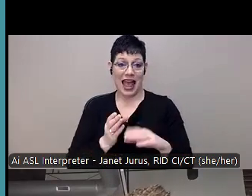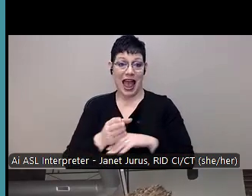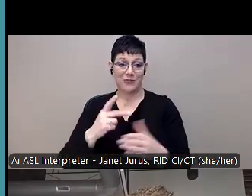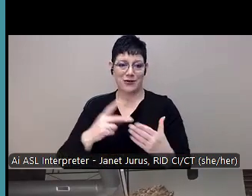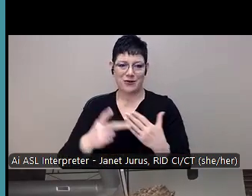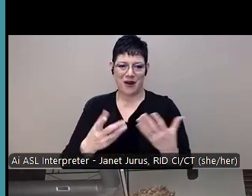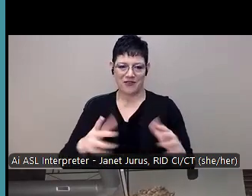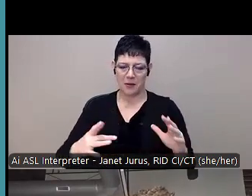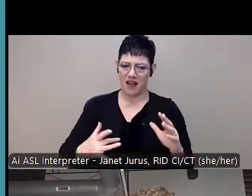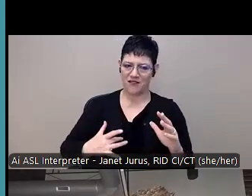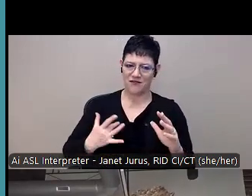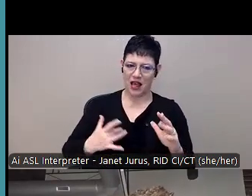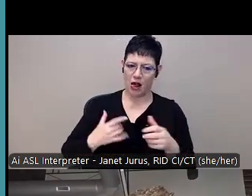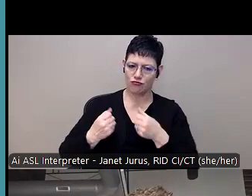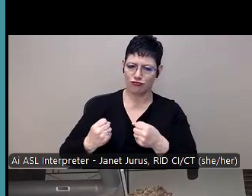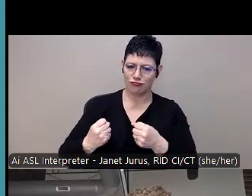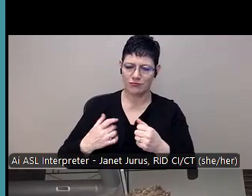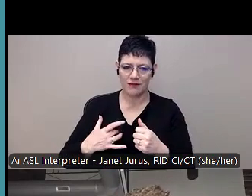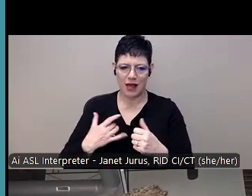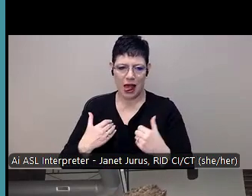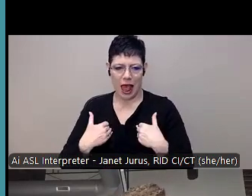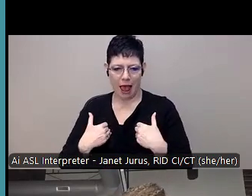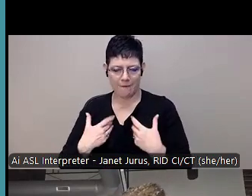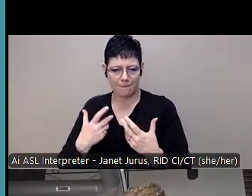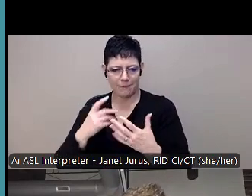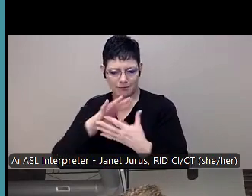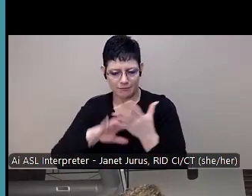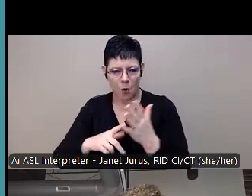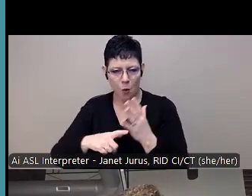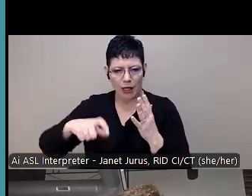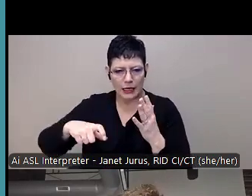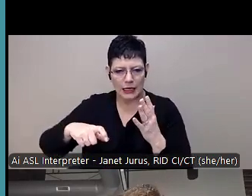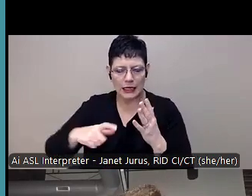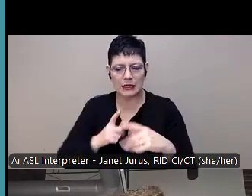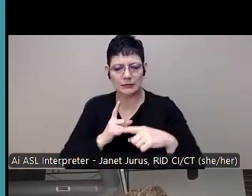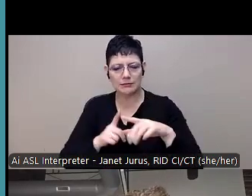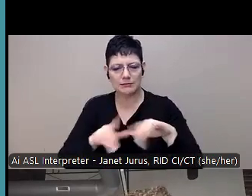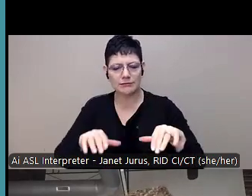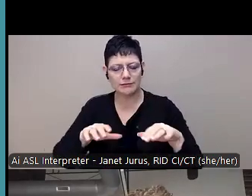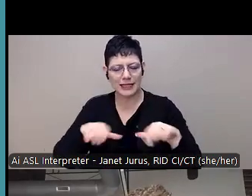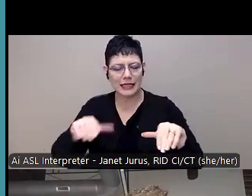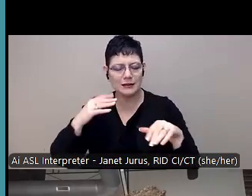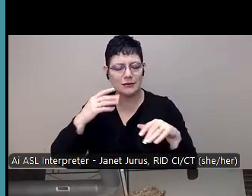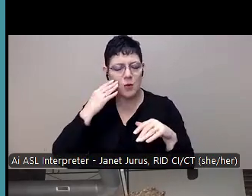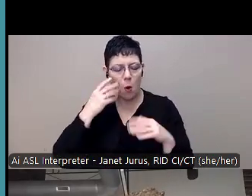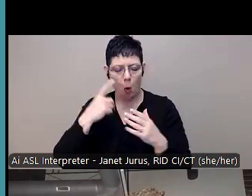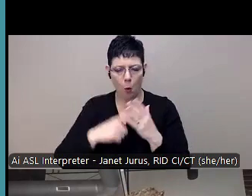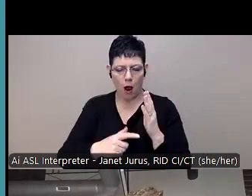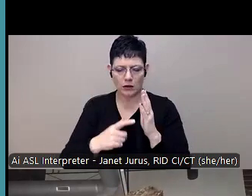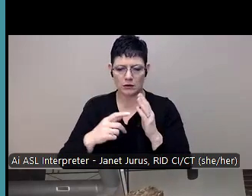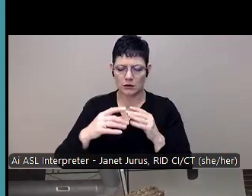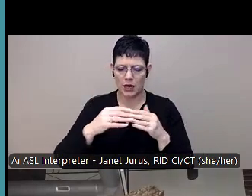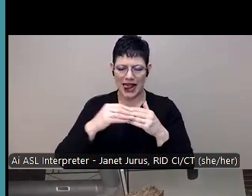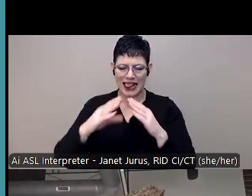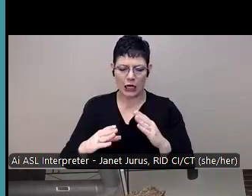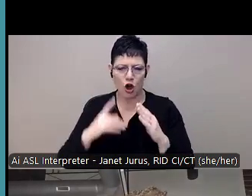special. And three percent of students reported, I know the qualities a good leader has. So going back to our core values and what makes